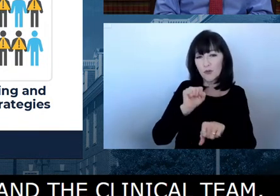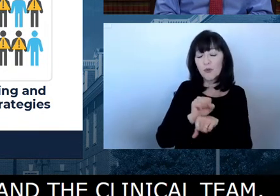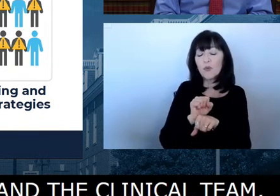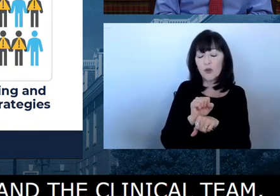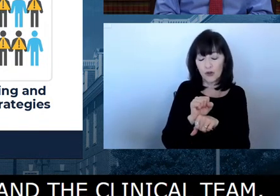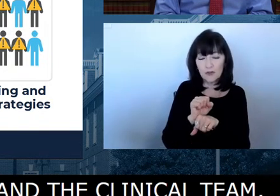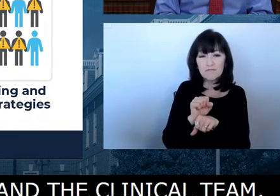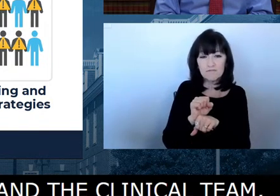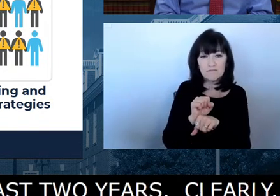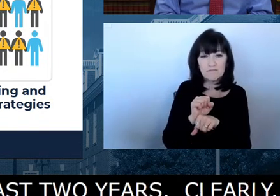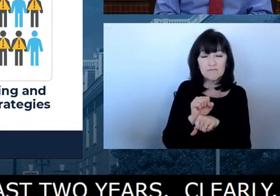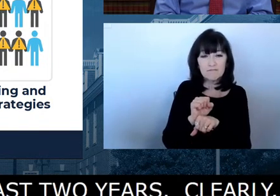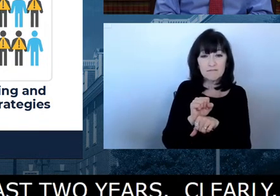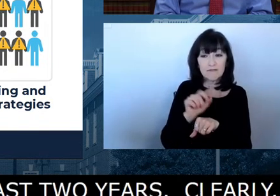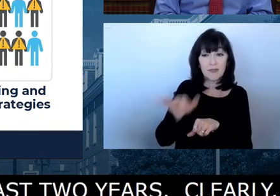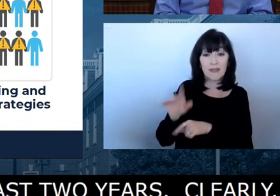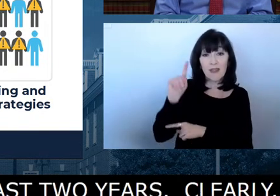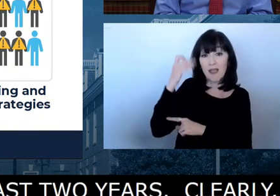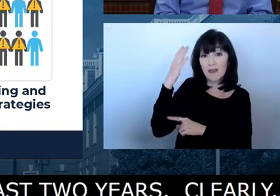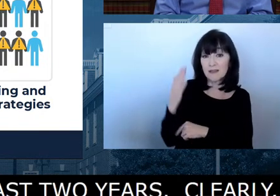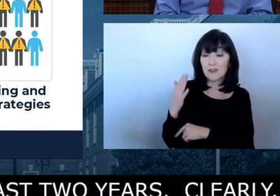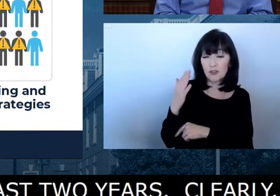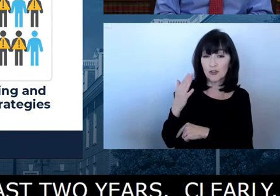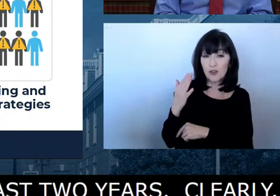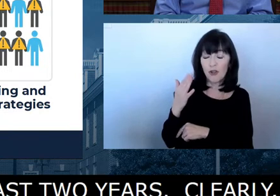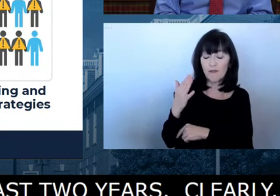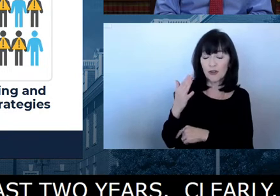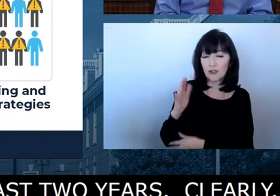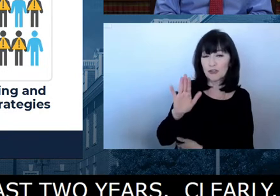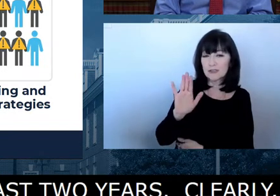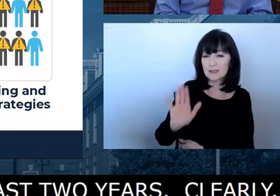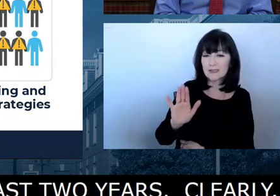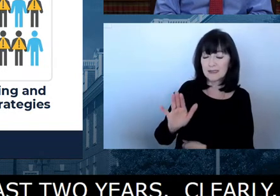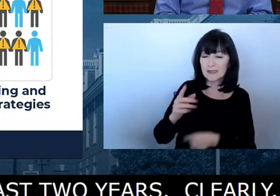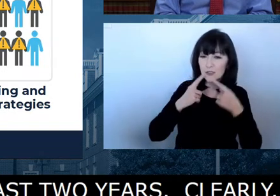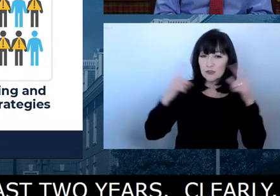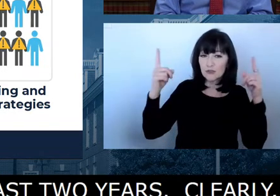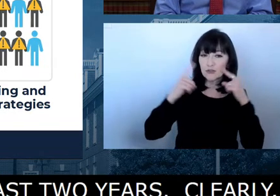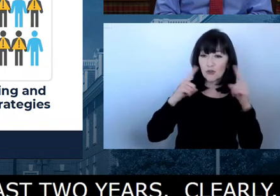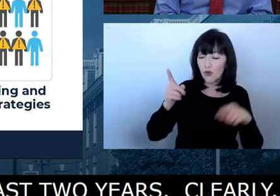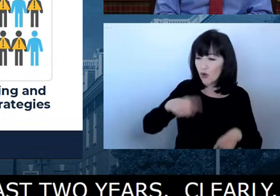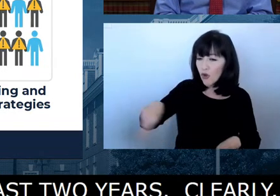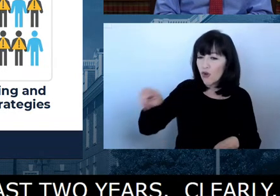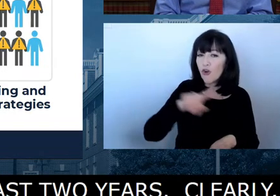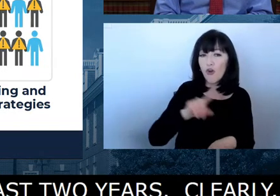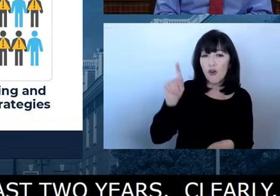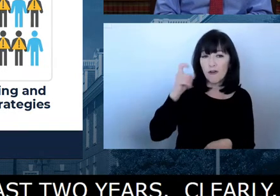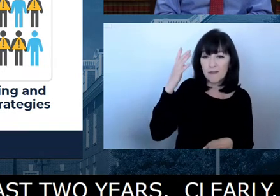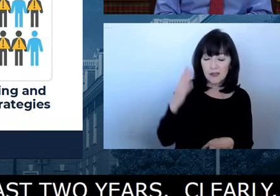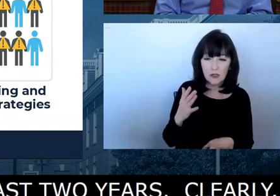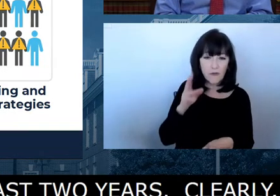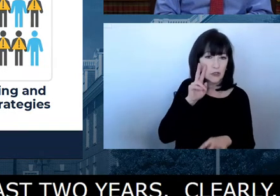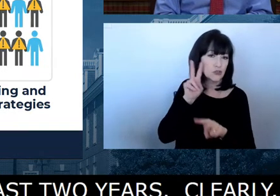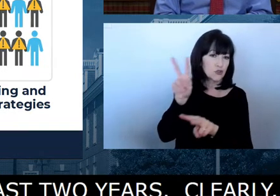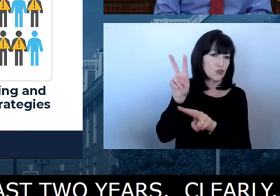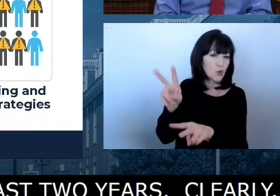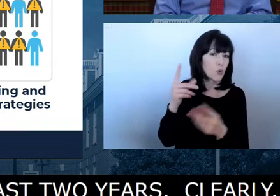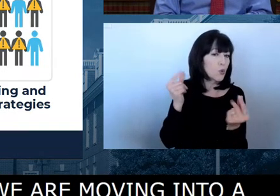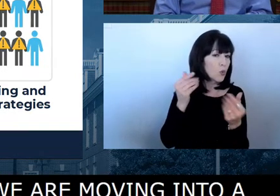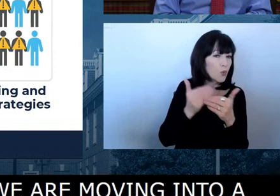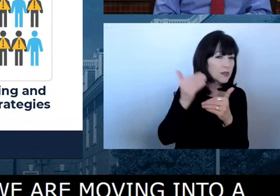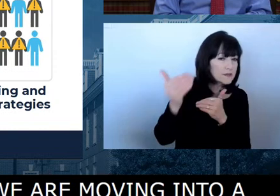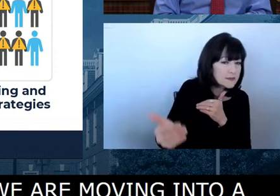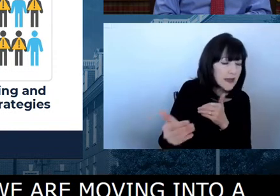on the, uh, governor's call with the White House this morning. All the governors were again, looking to the future, uh, what's next? How do we